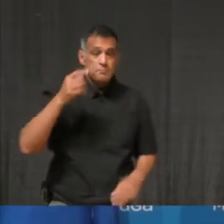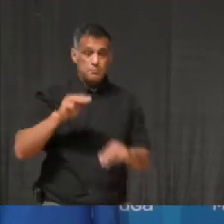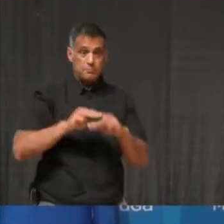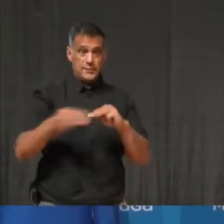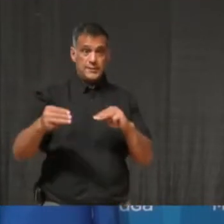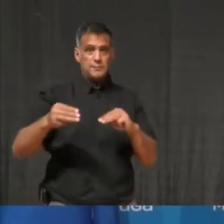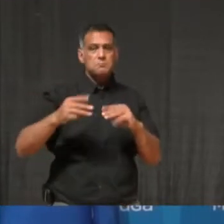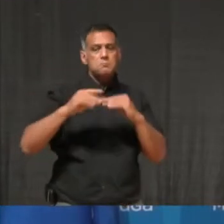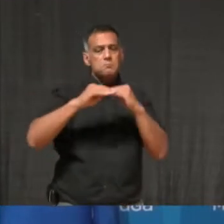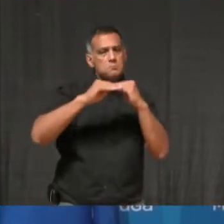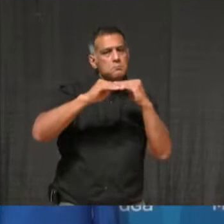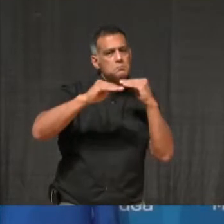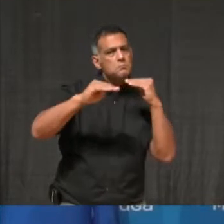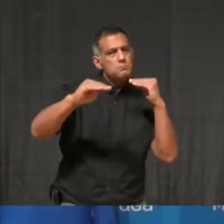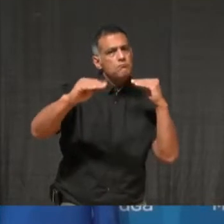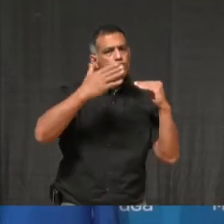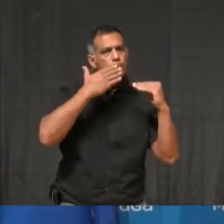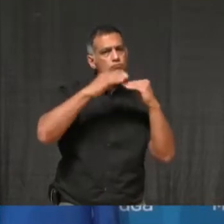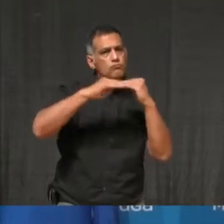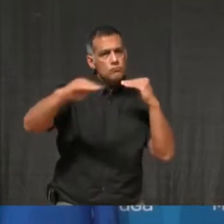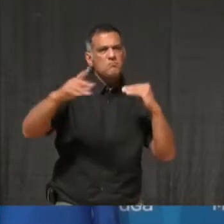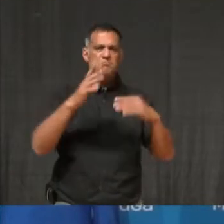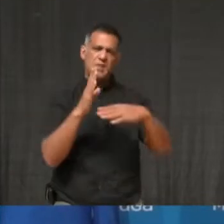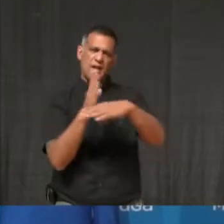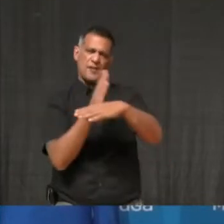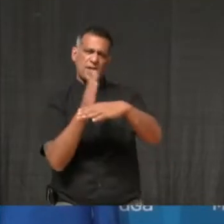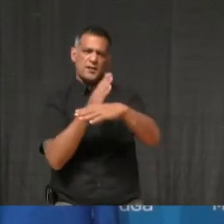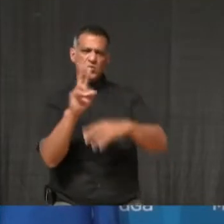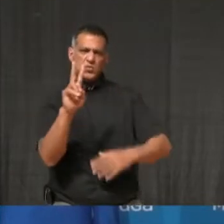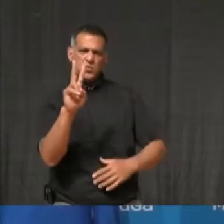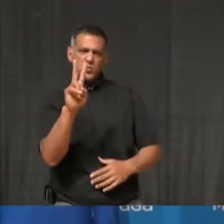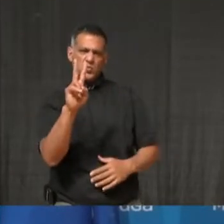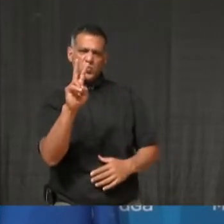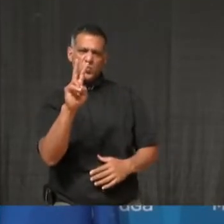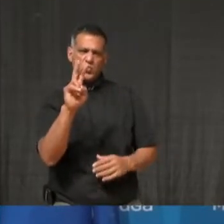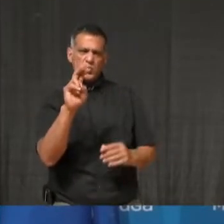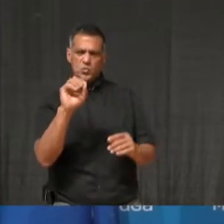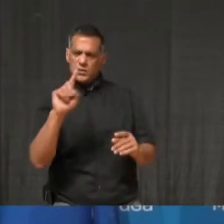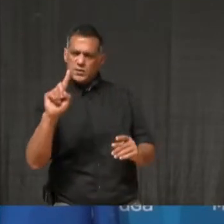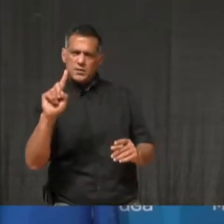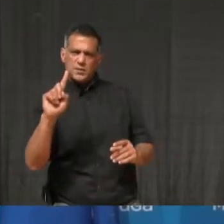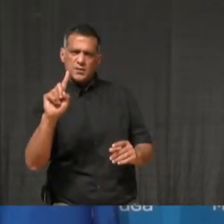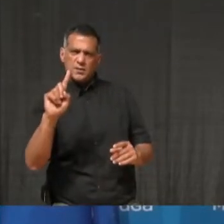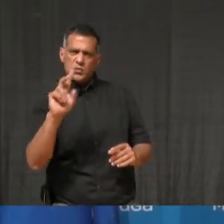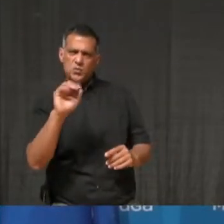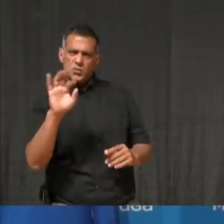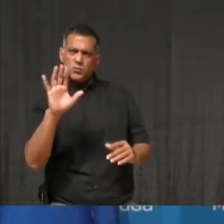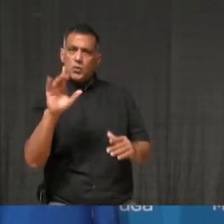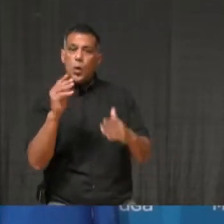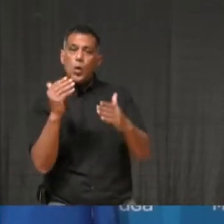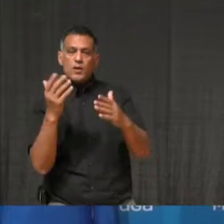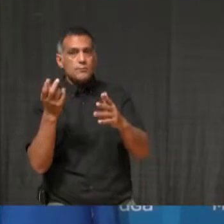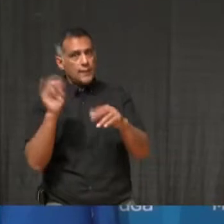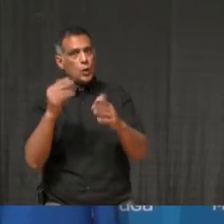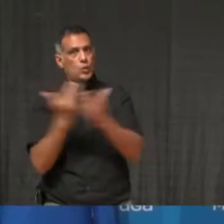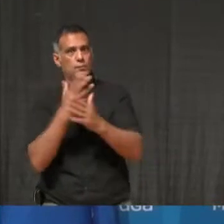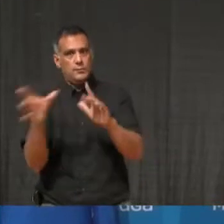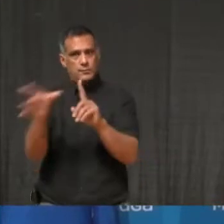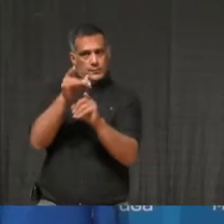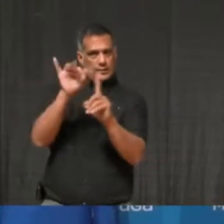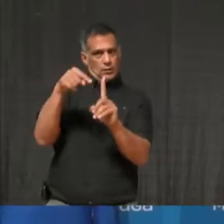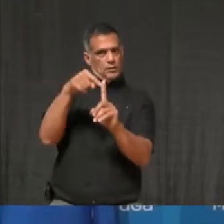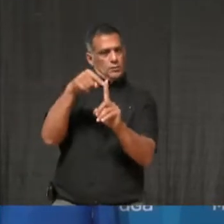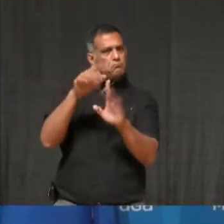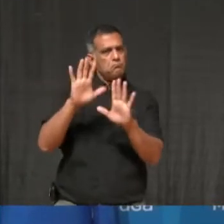with an average of 201 new COVID cases per day in Peel and 54 in Mississauga